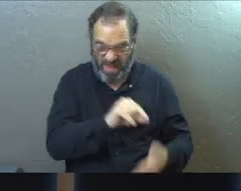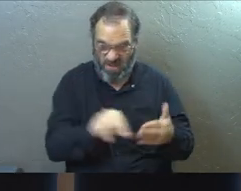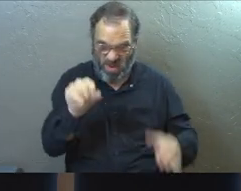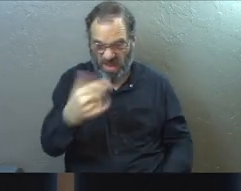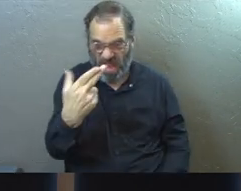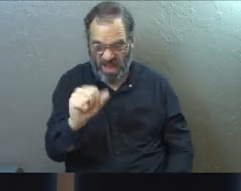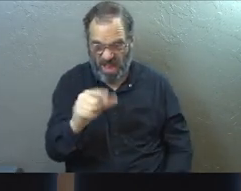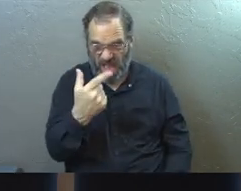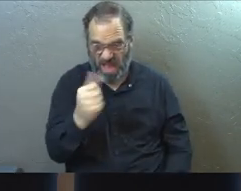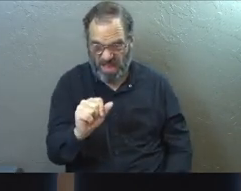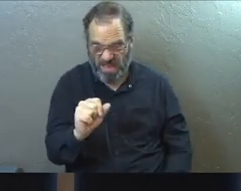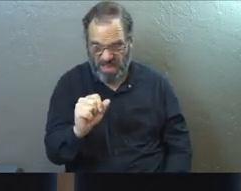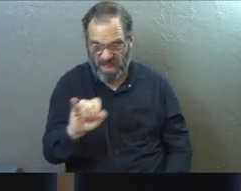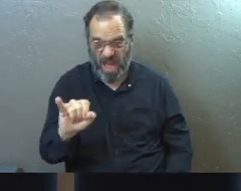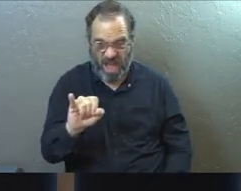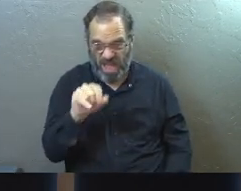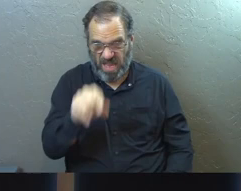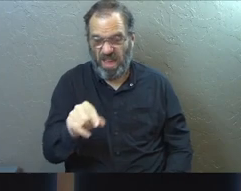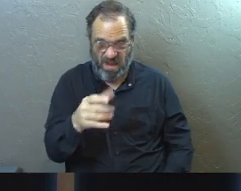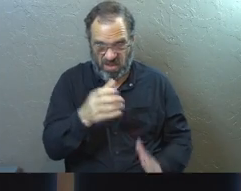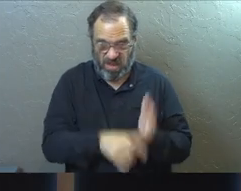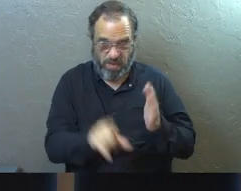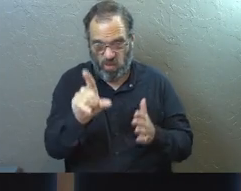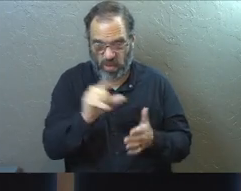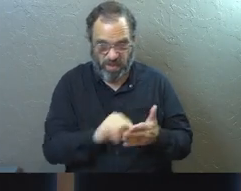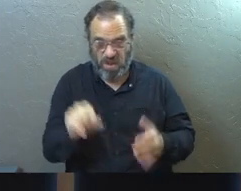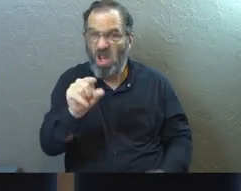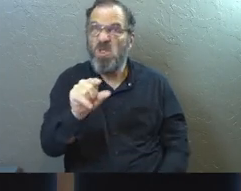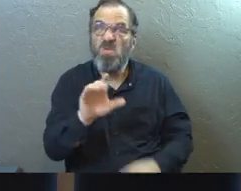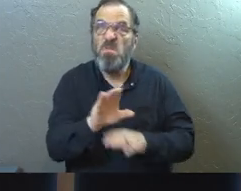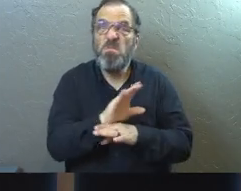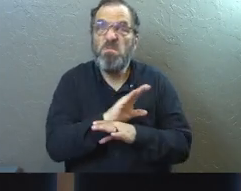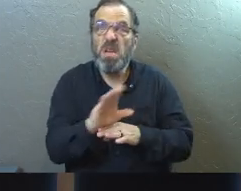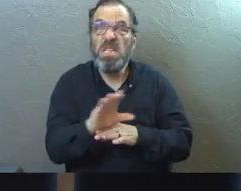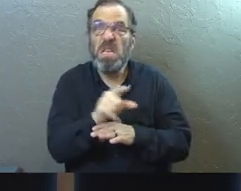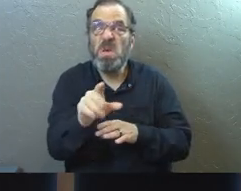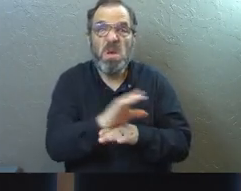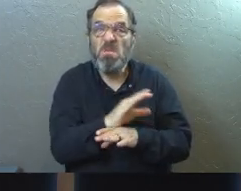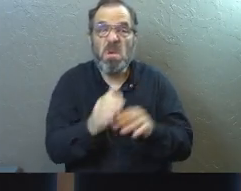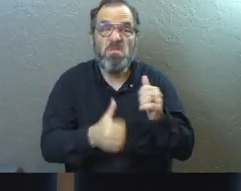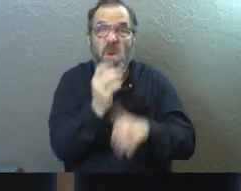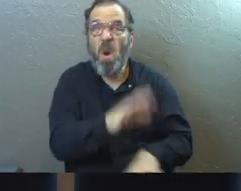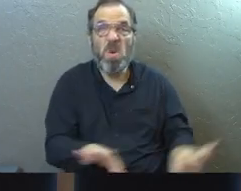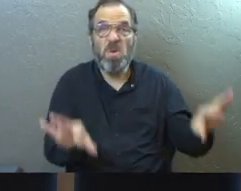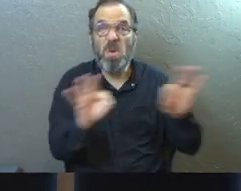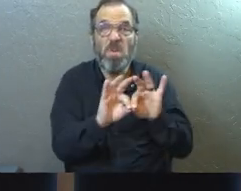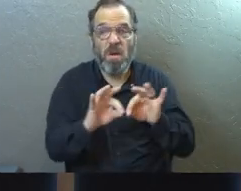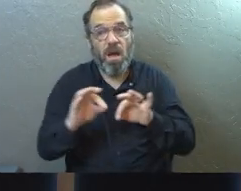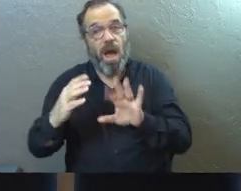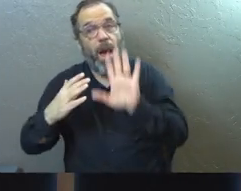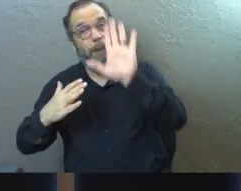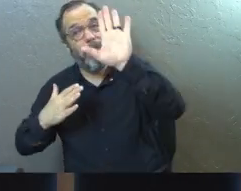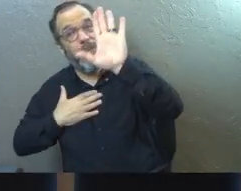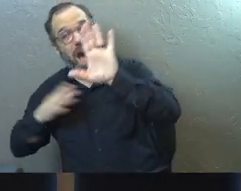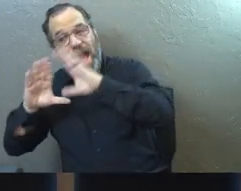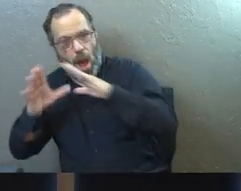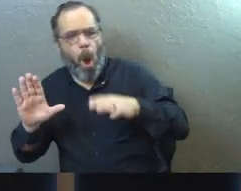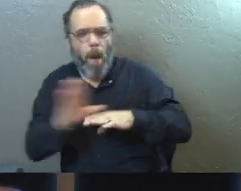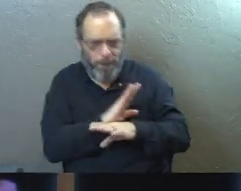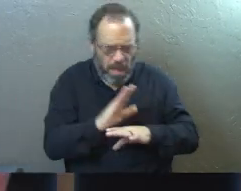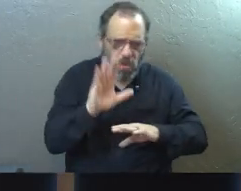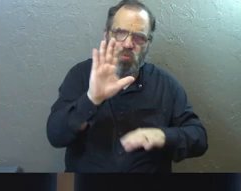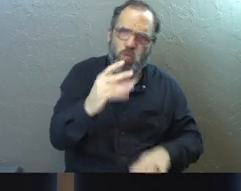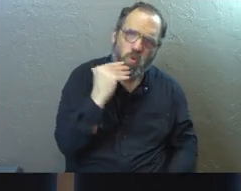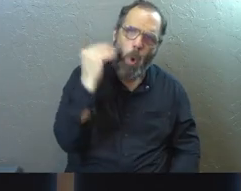so well. In this context of this verse, he's saying, you're so busy, but the thing that matters most is my house. Like you're busy